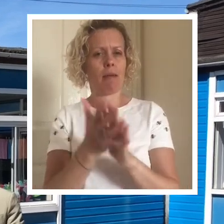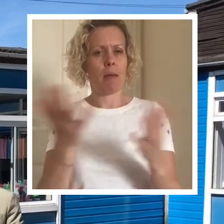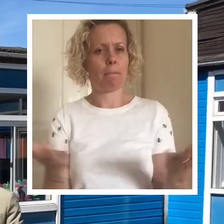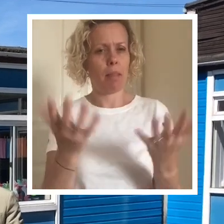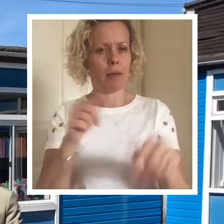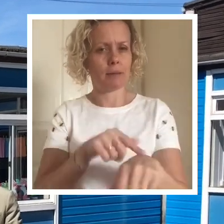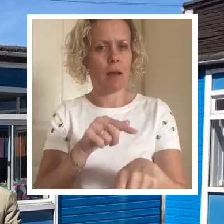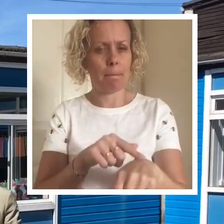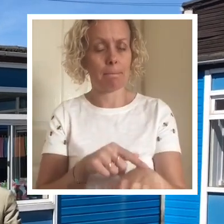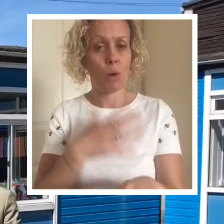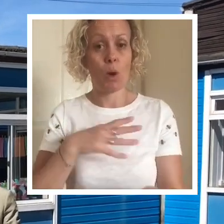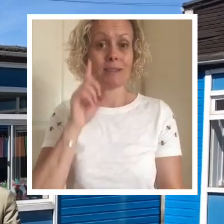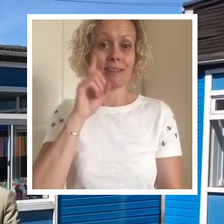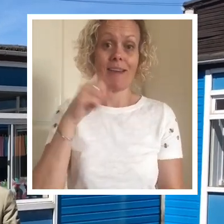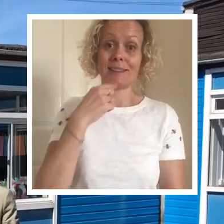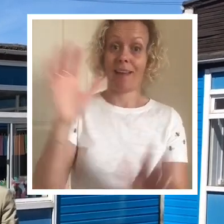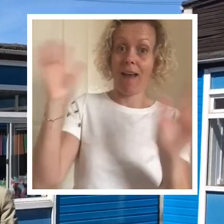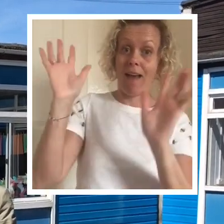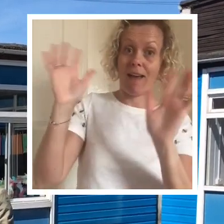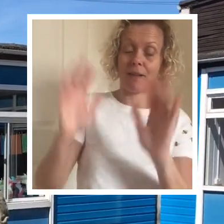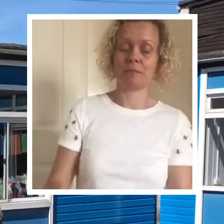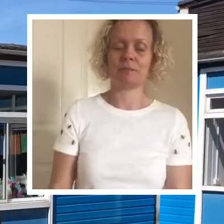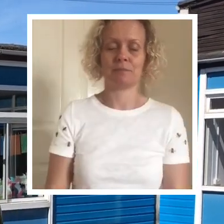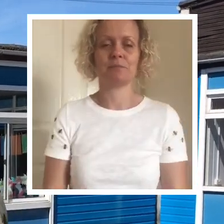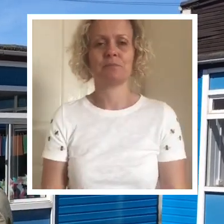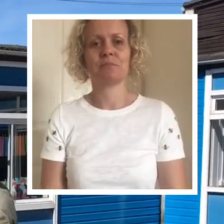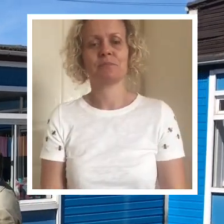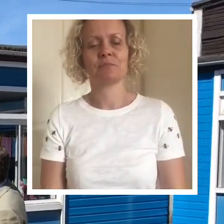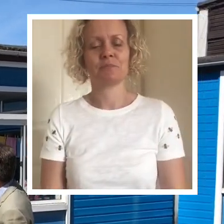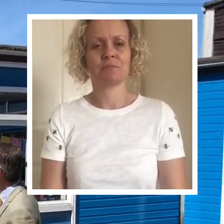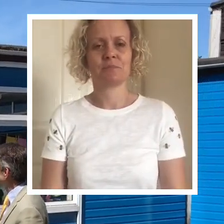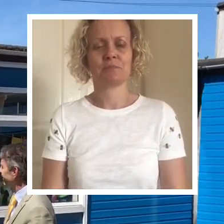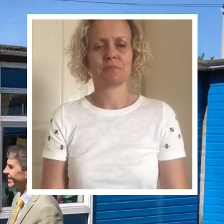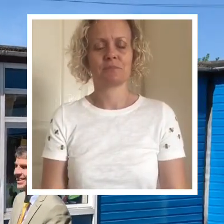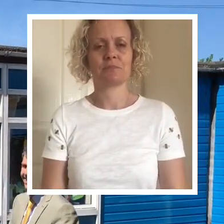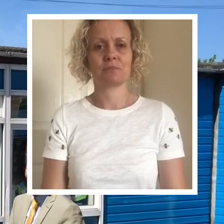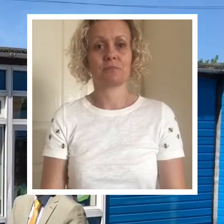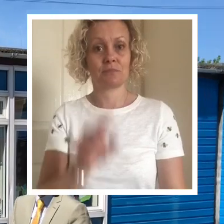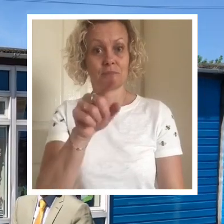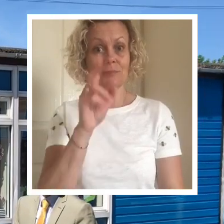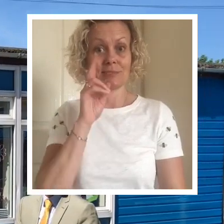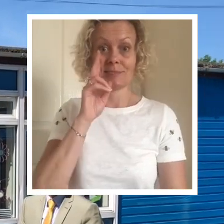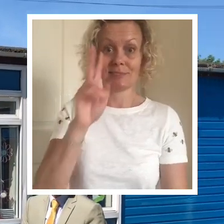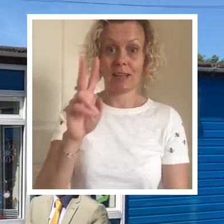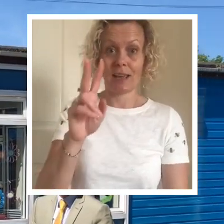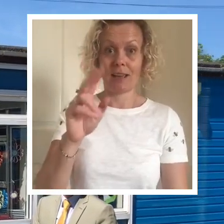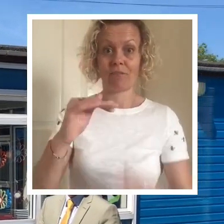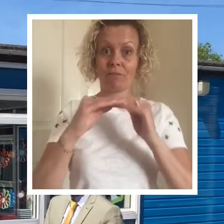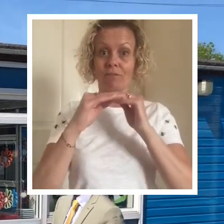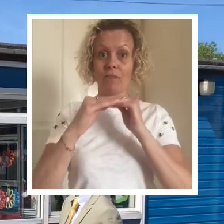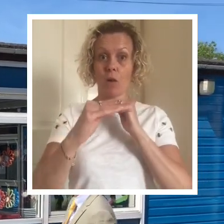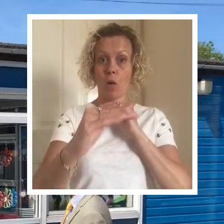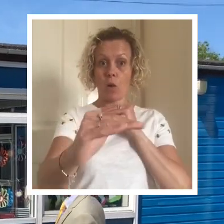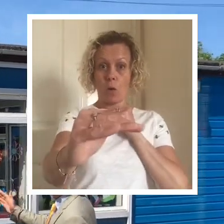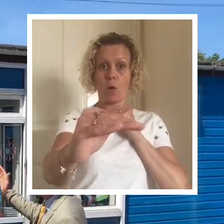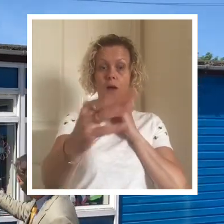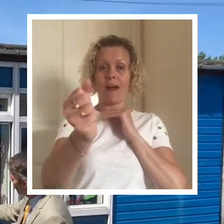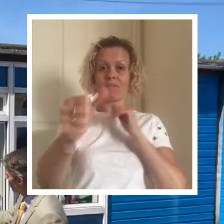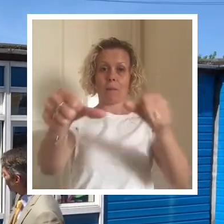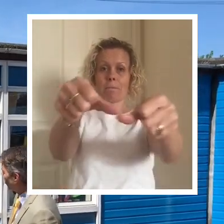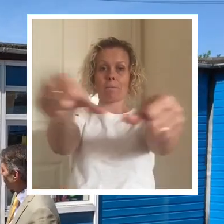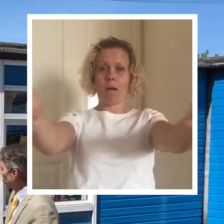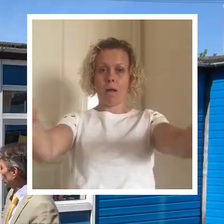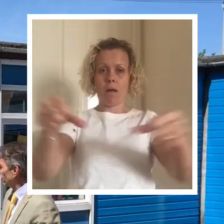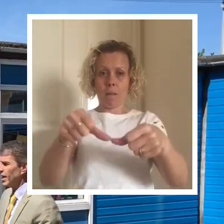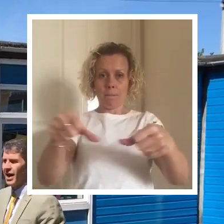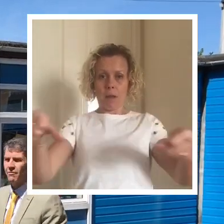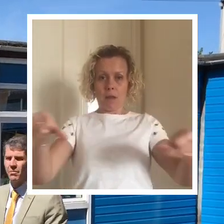out at break times and play times. Do you to say hi guys? Hi year one. You'll see that along